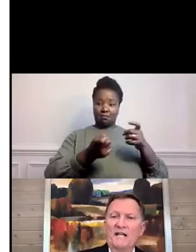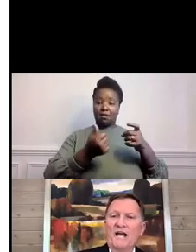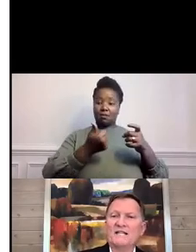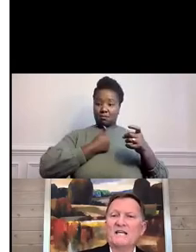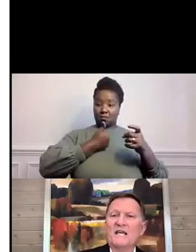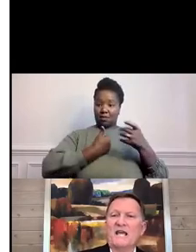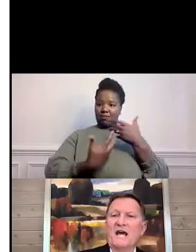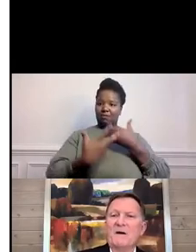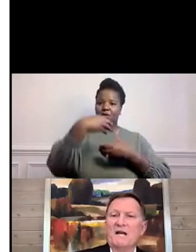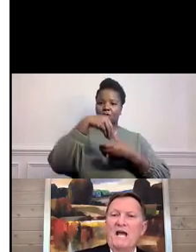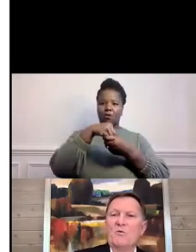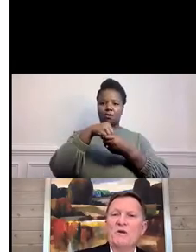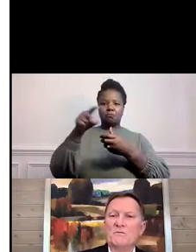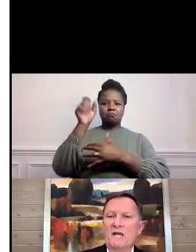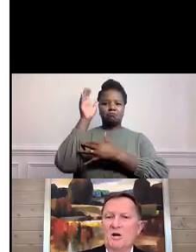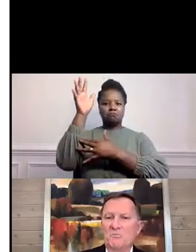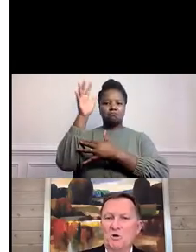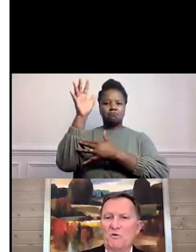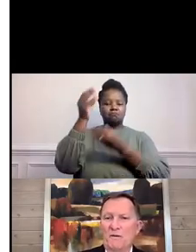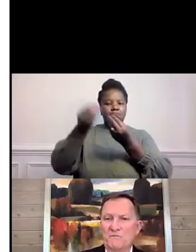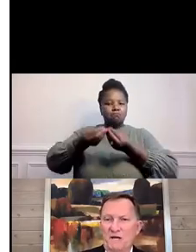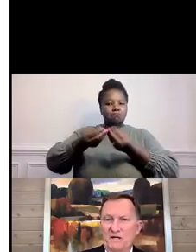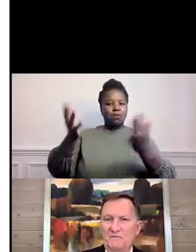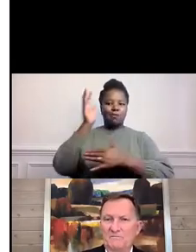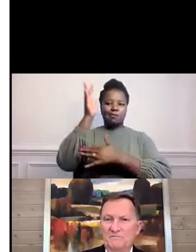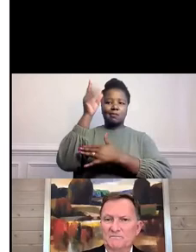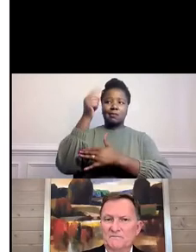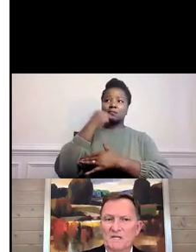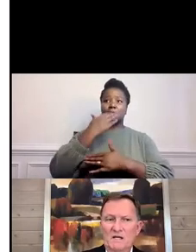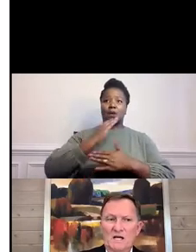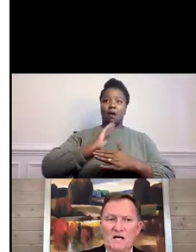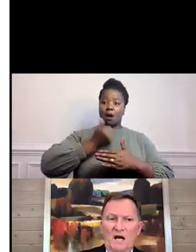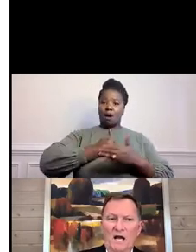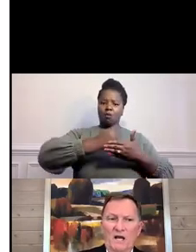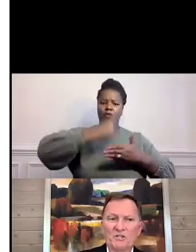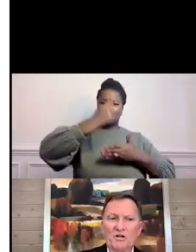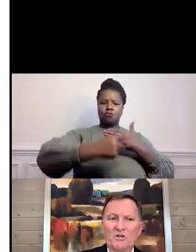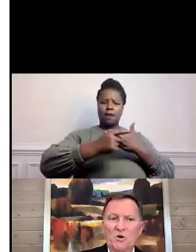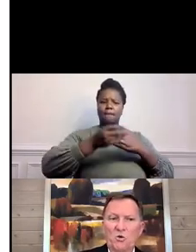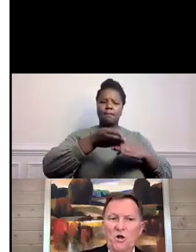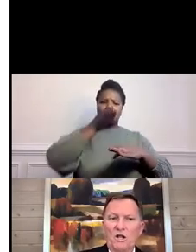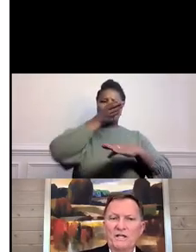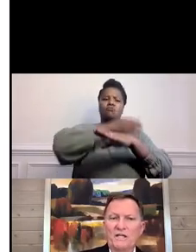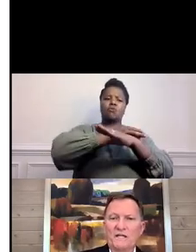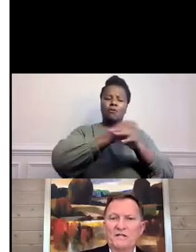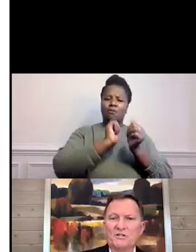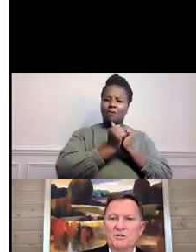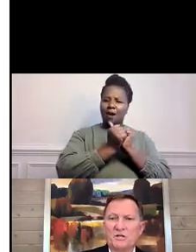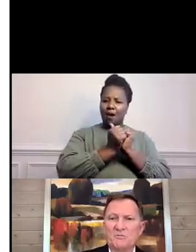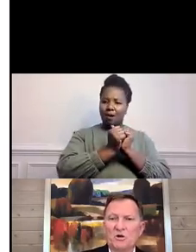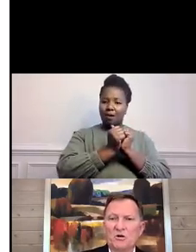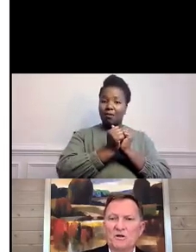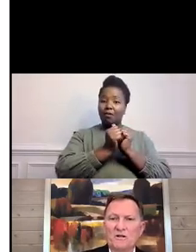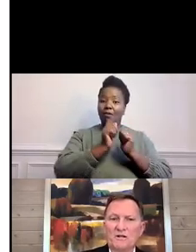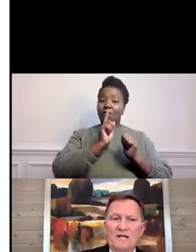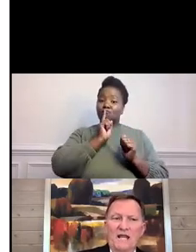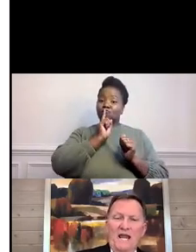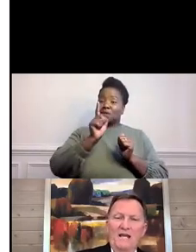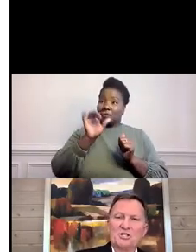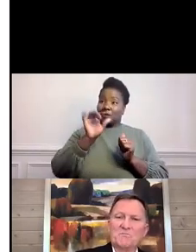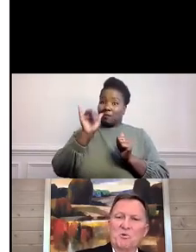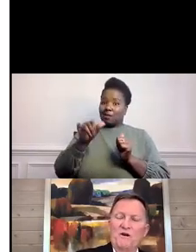on an idea they had about how we can make our programs better. And I will tell you the quality of the internship work